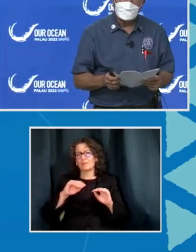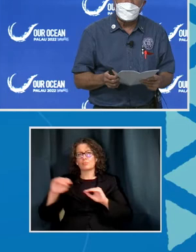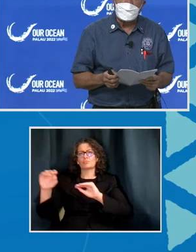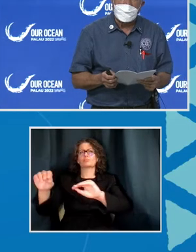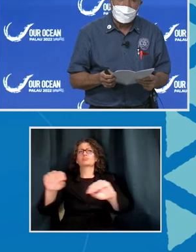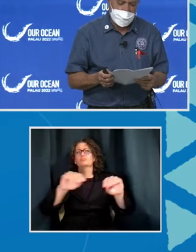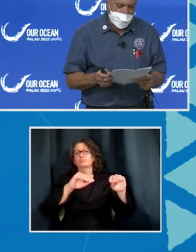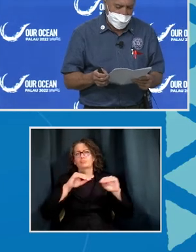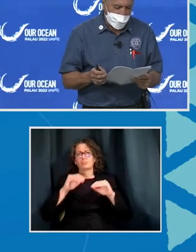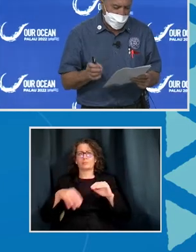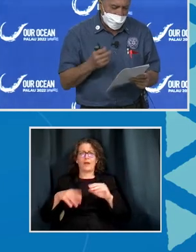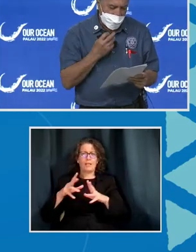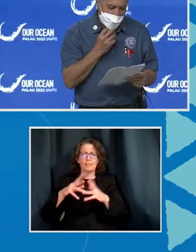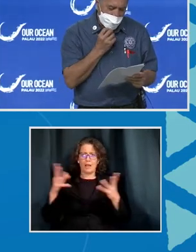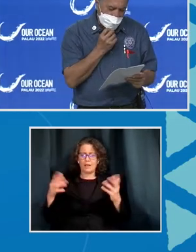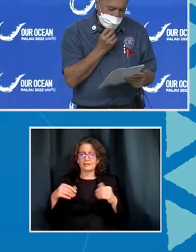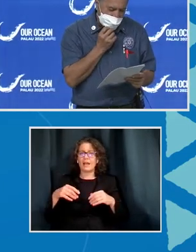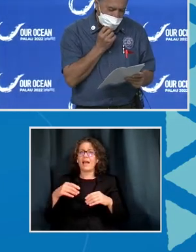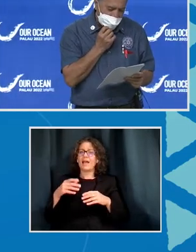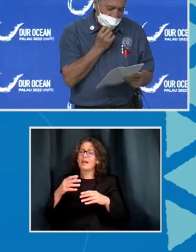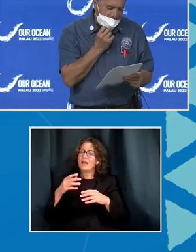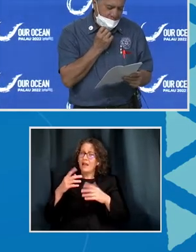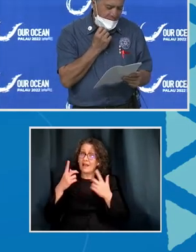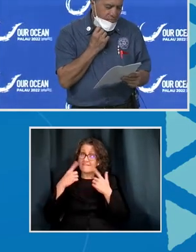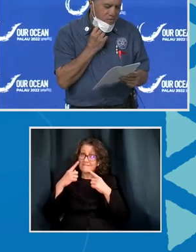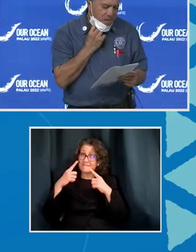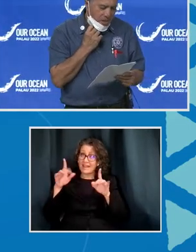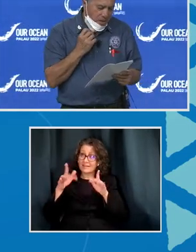effective management requires cooperation.